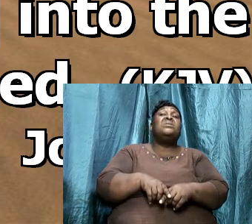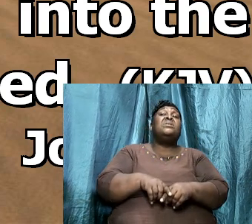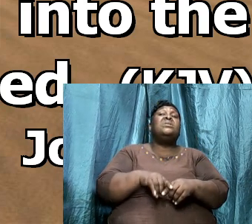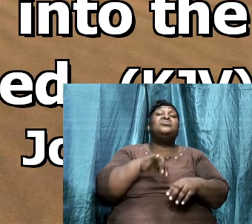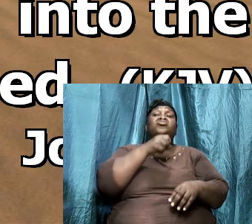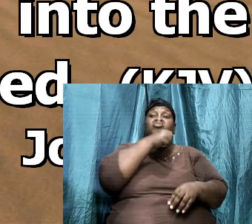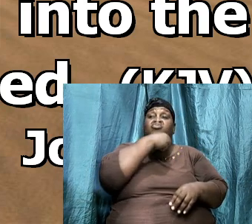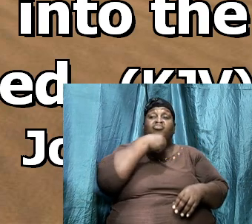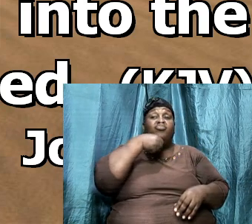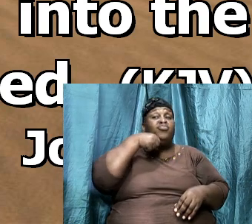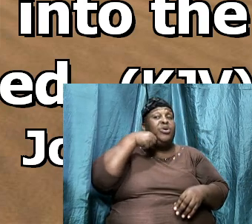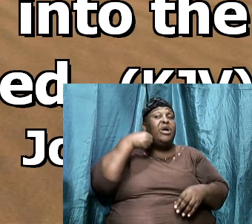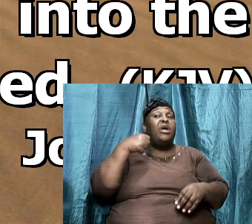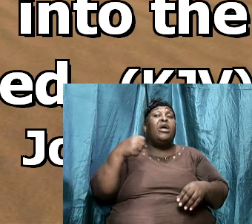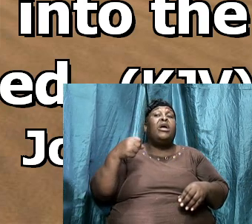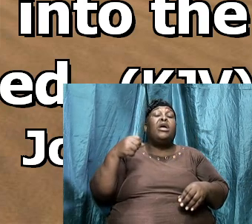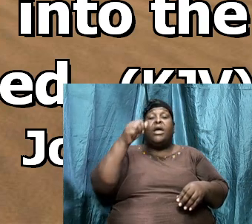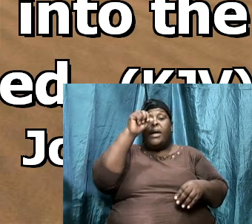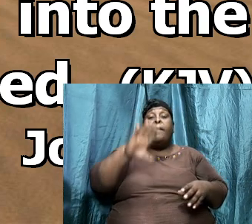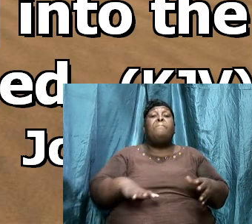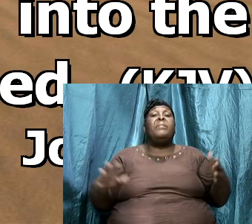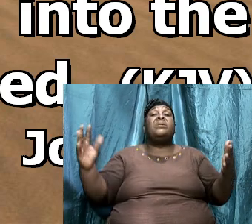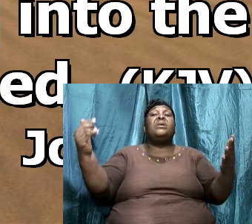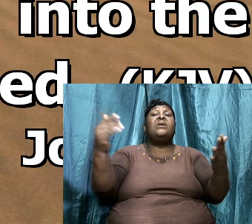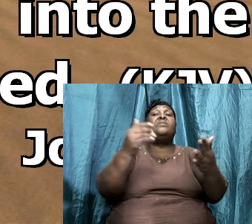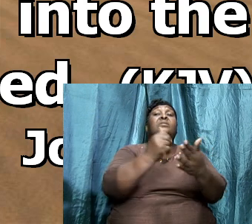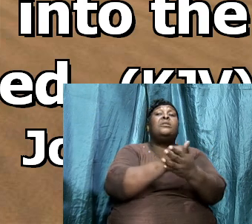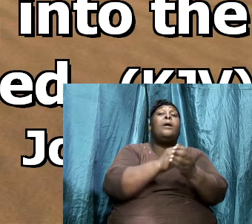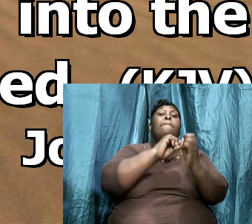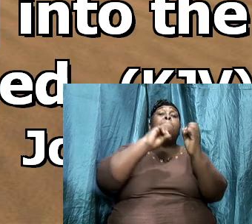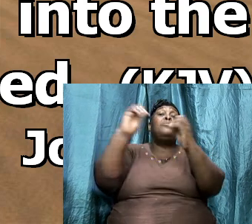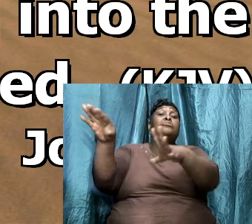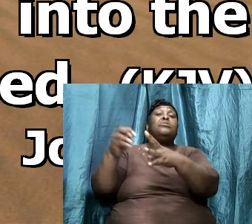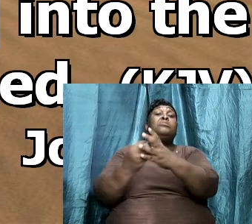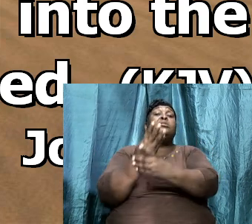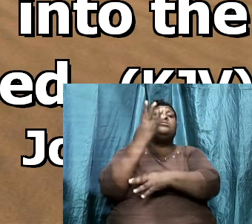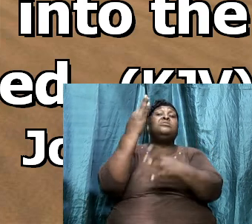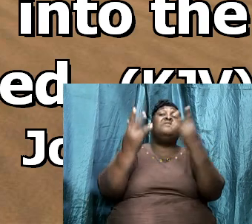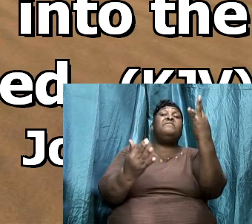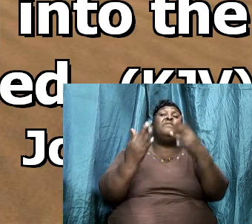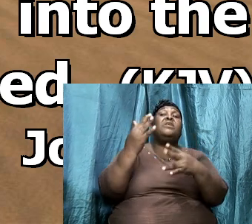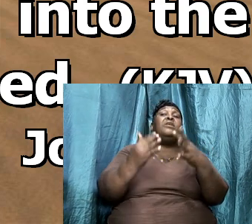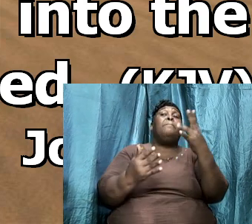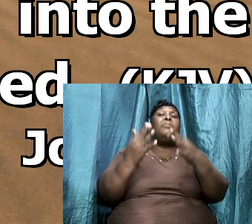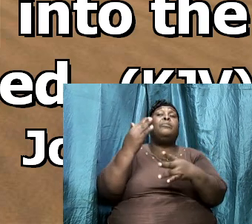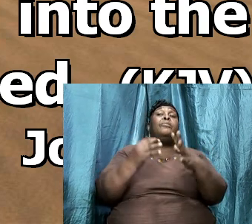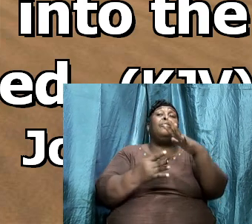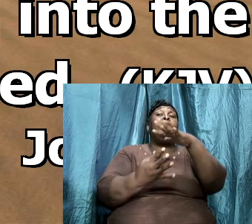and men gather them and cast them into the fire and they are burned